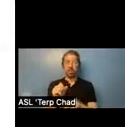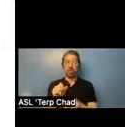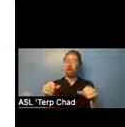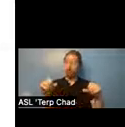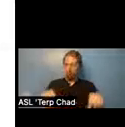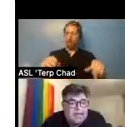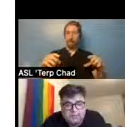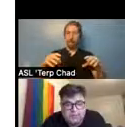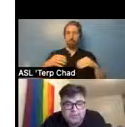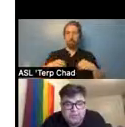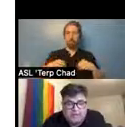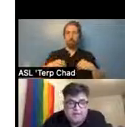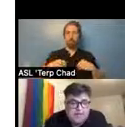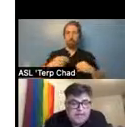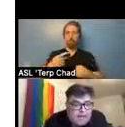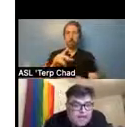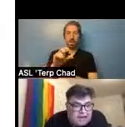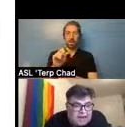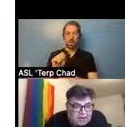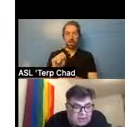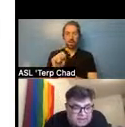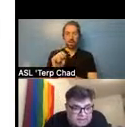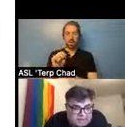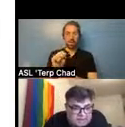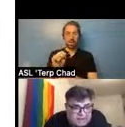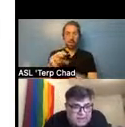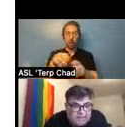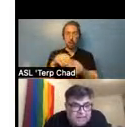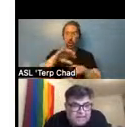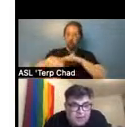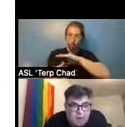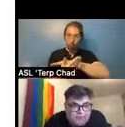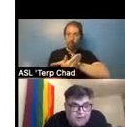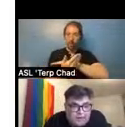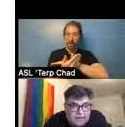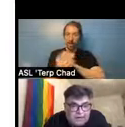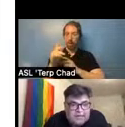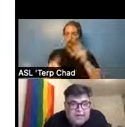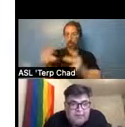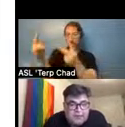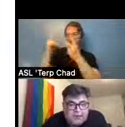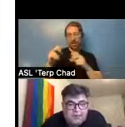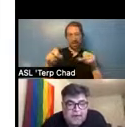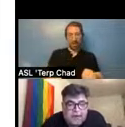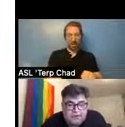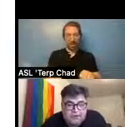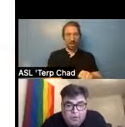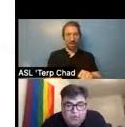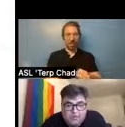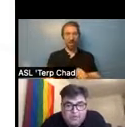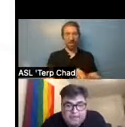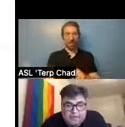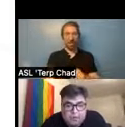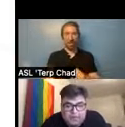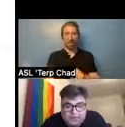guests, or family members, both verbally and in their leases. Tenants are often assigned roommates without any control